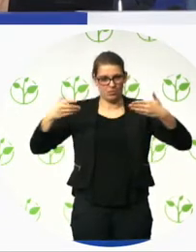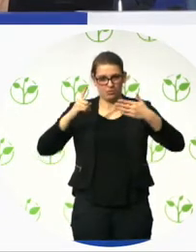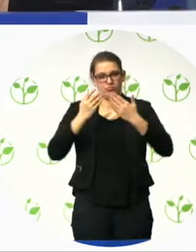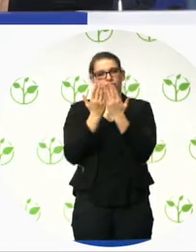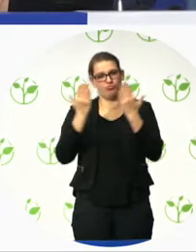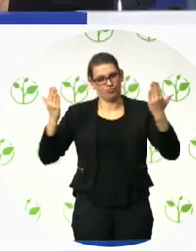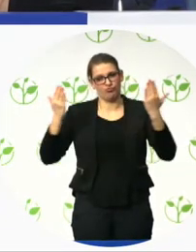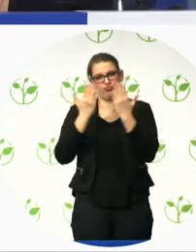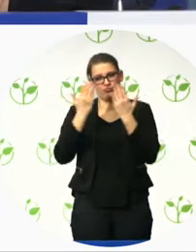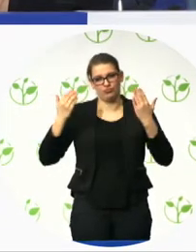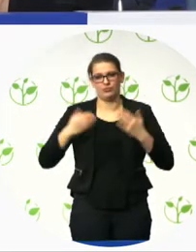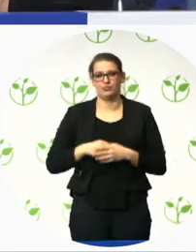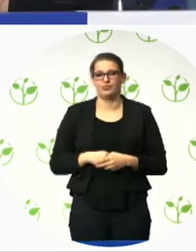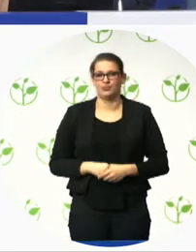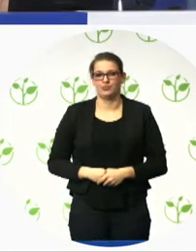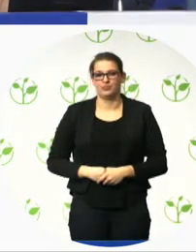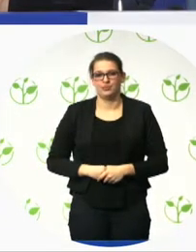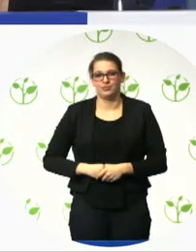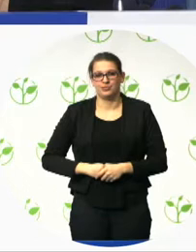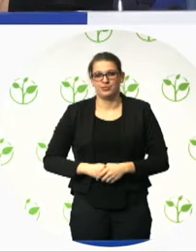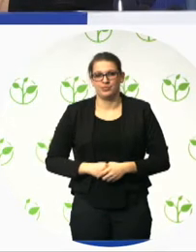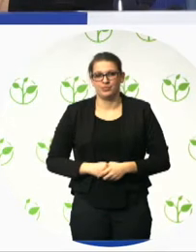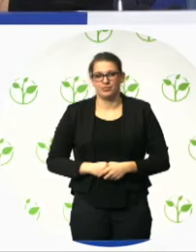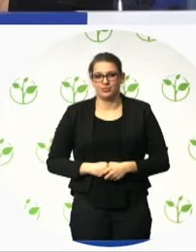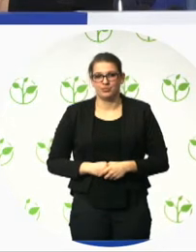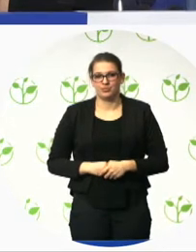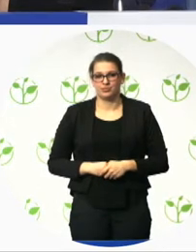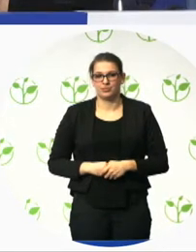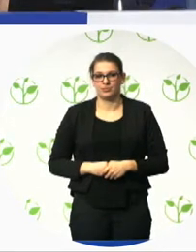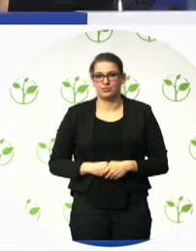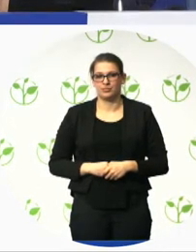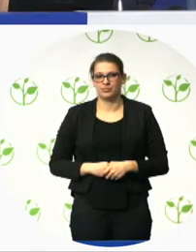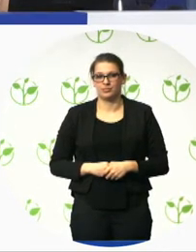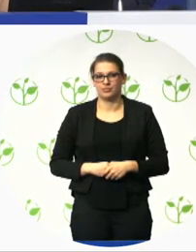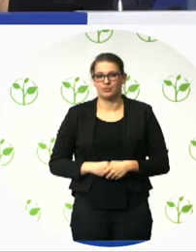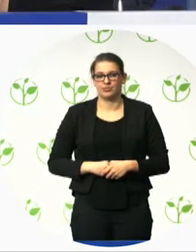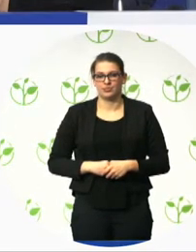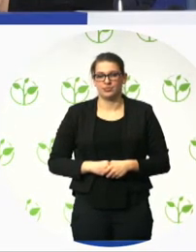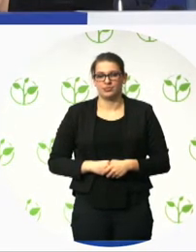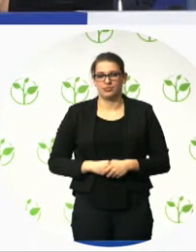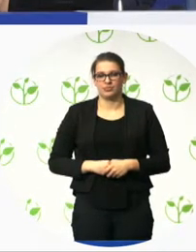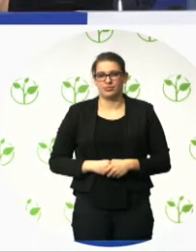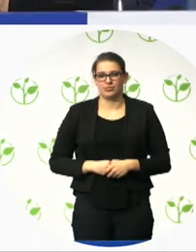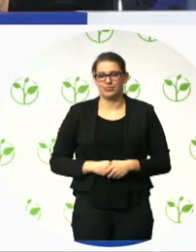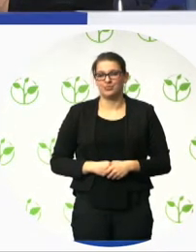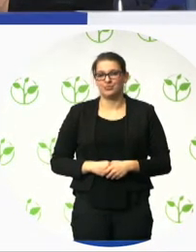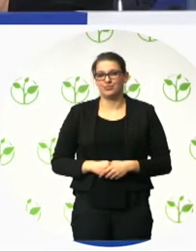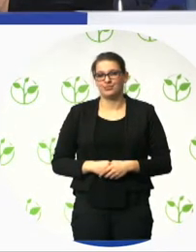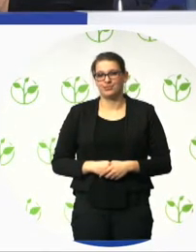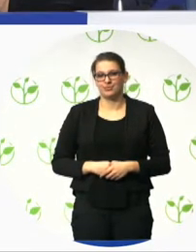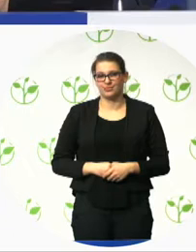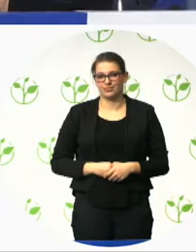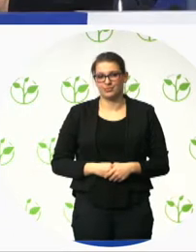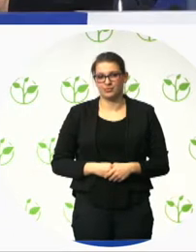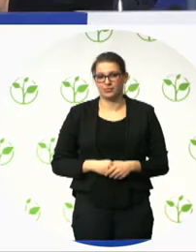So by doing these things, we helped improve awareness across everything we were doing. So much so that just after we moved into the bank, staff